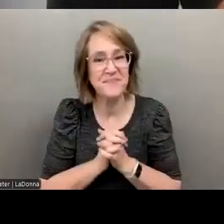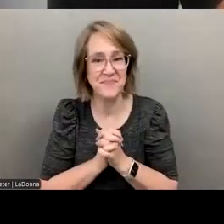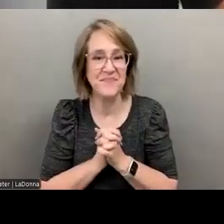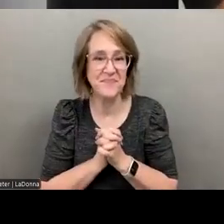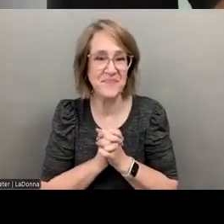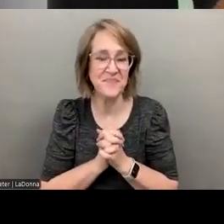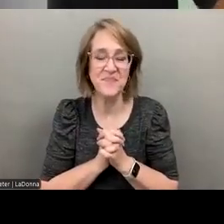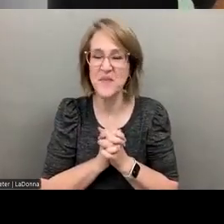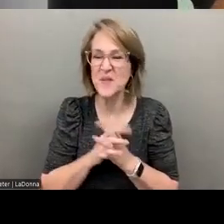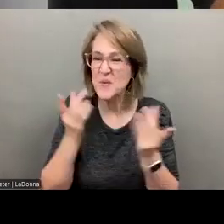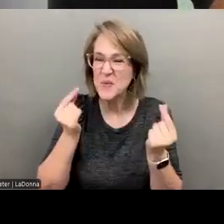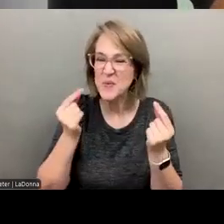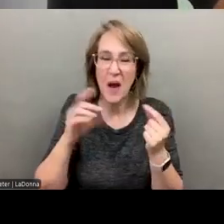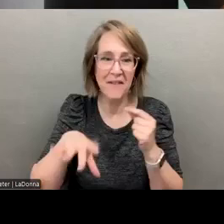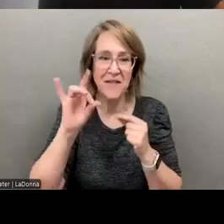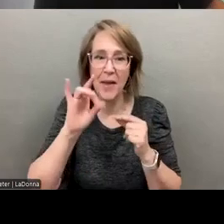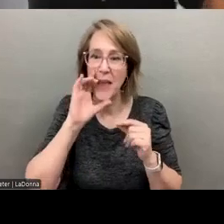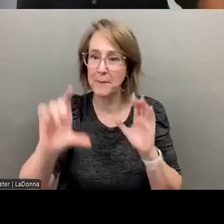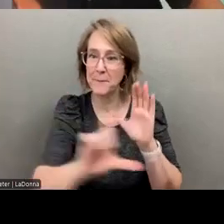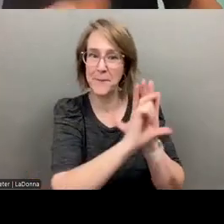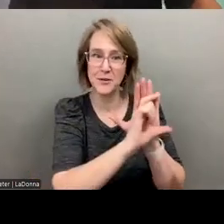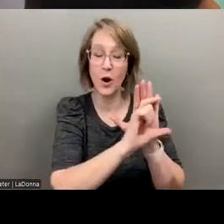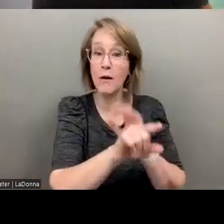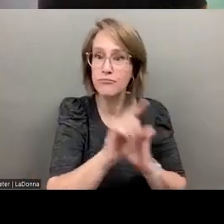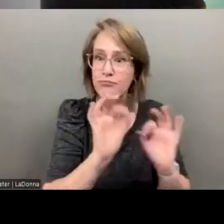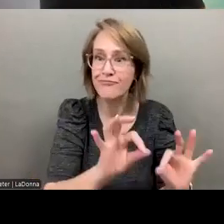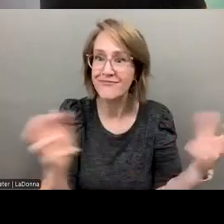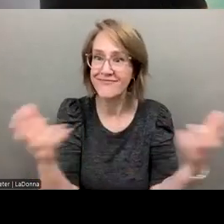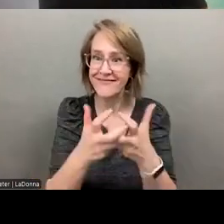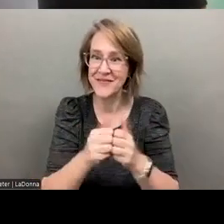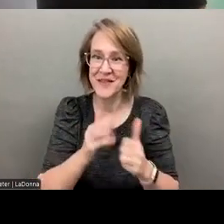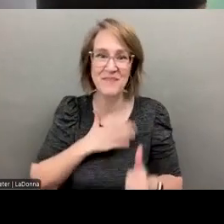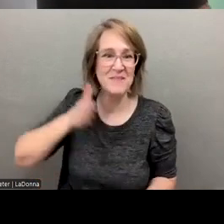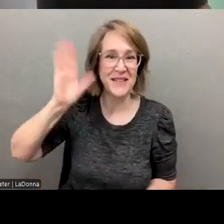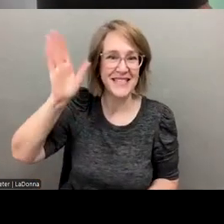I found a way to put that picture to use. Next slide. Okay.